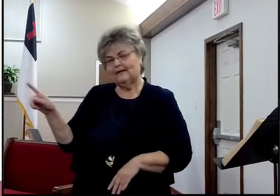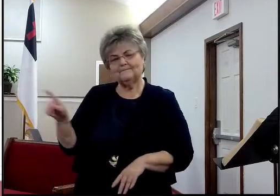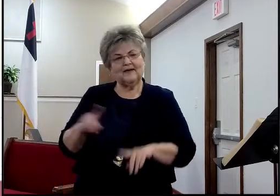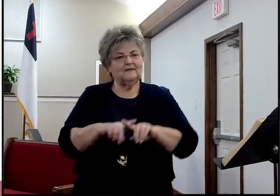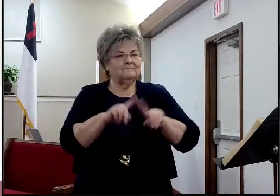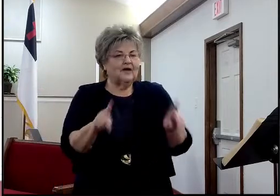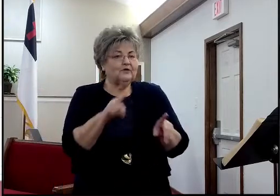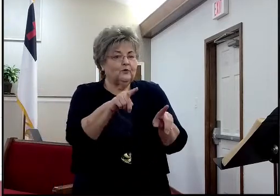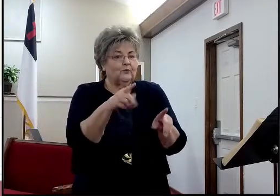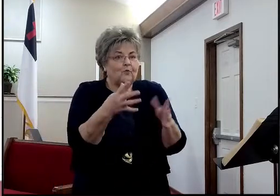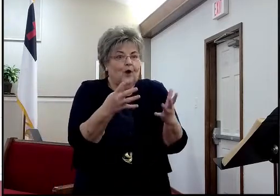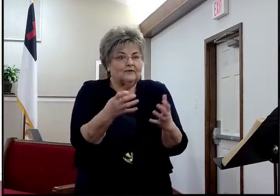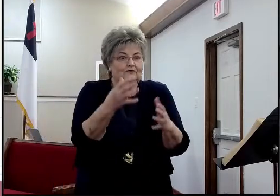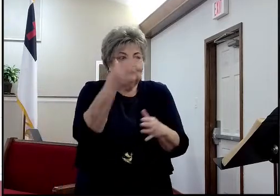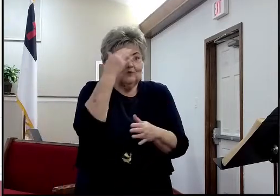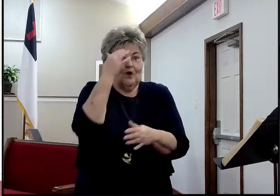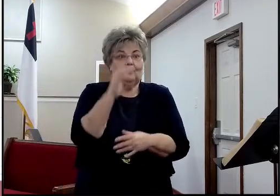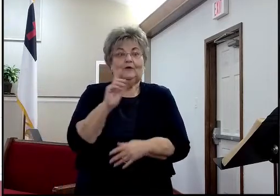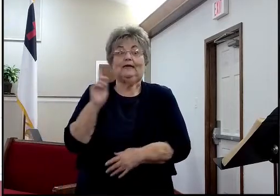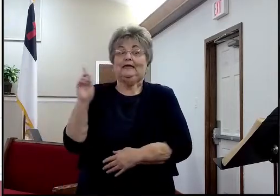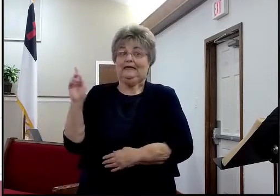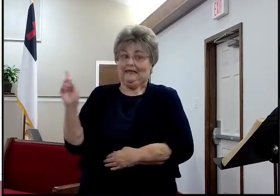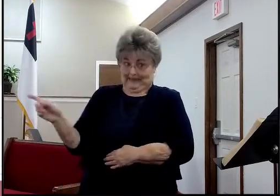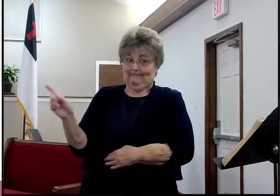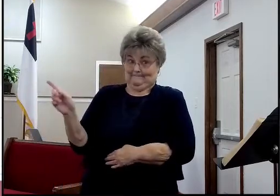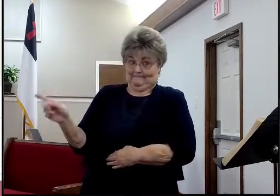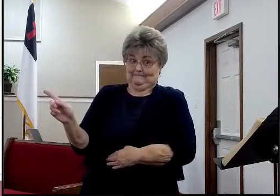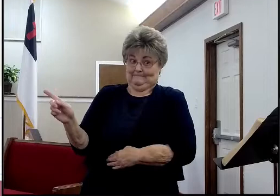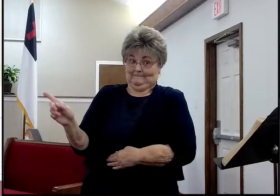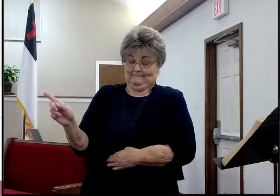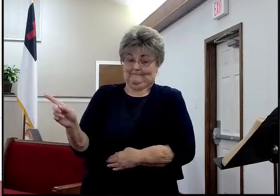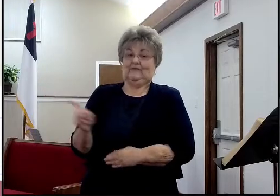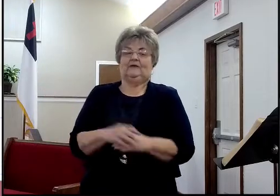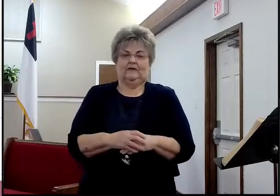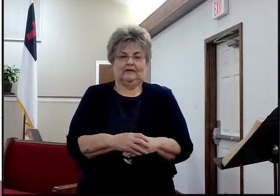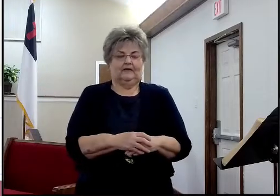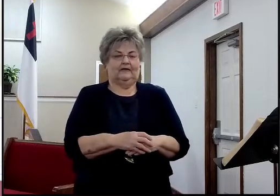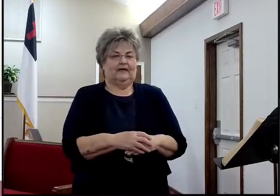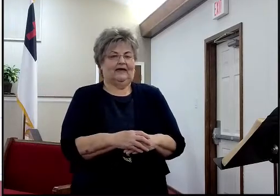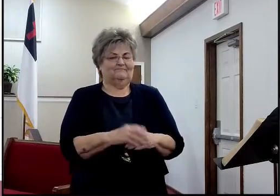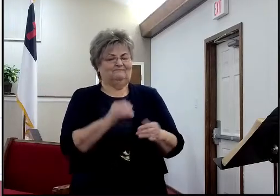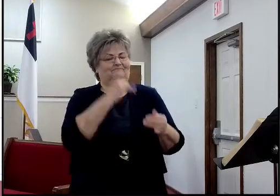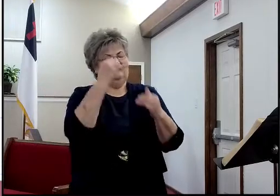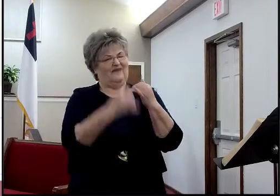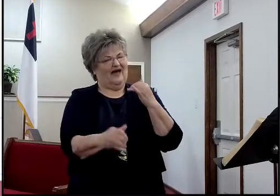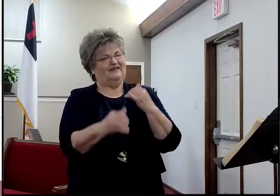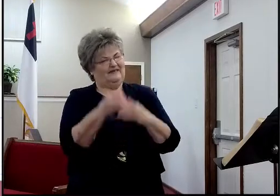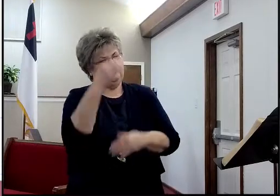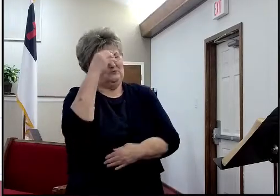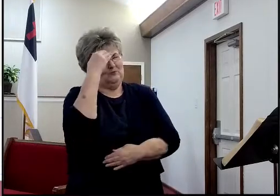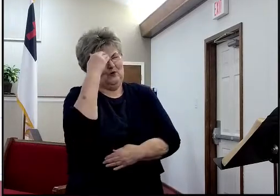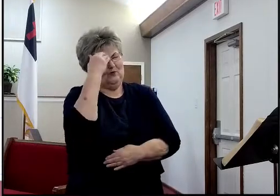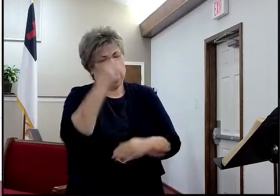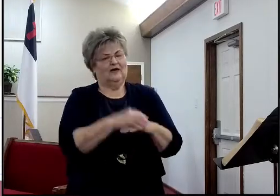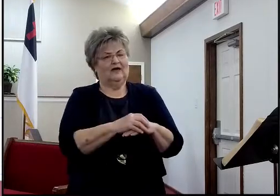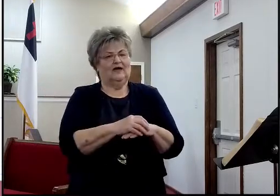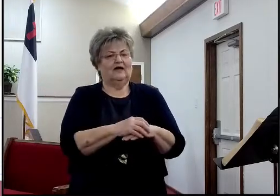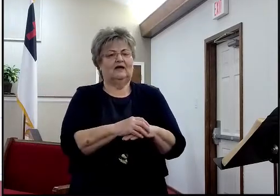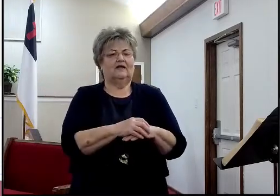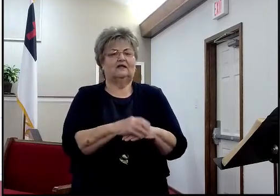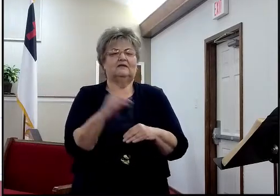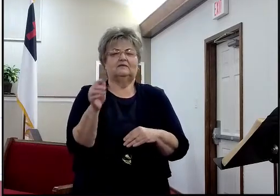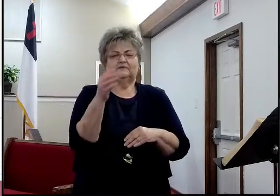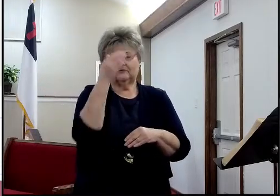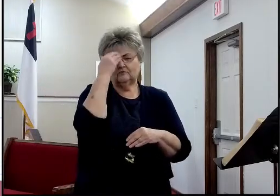They're all decorations, yeah. You do, you just know some things about me, right? You would eventually be able to tie some things about me, and that, that's what we get from creation, and then we get,